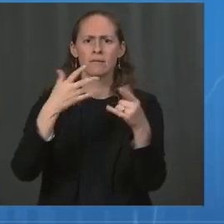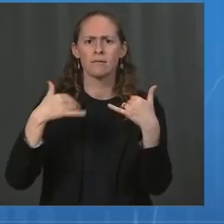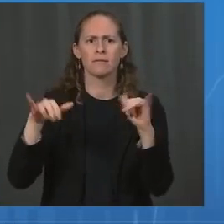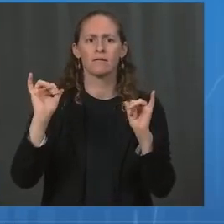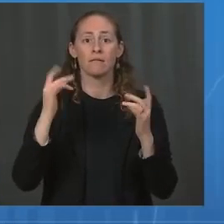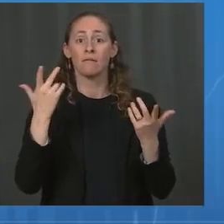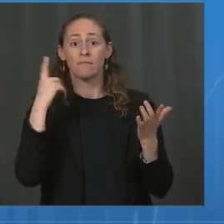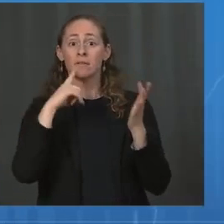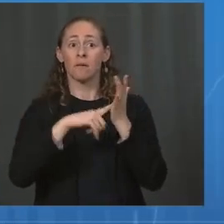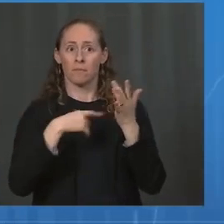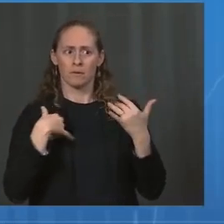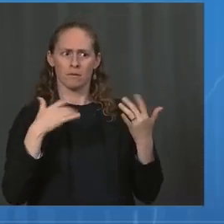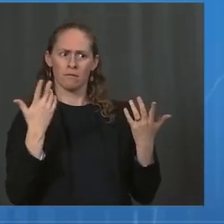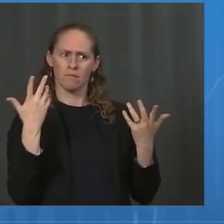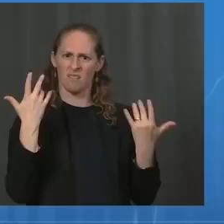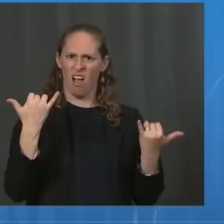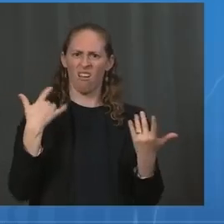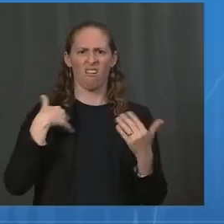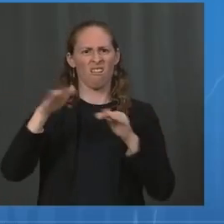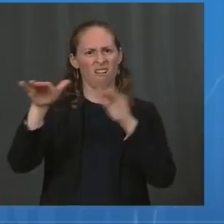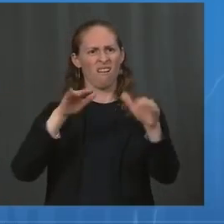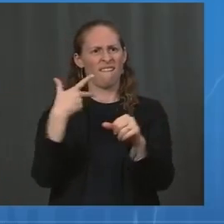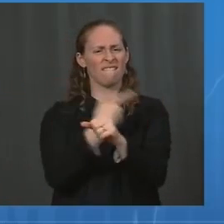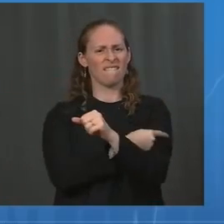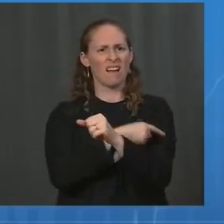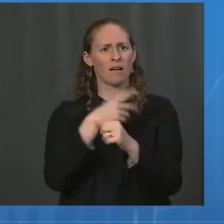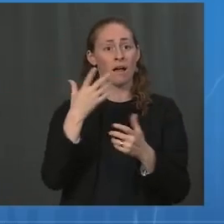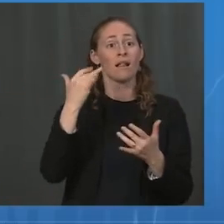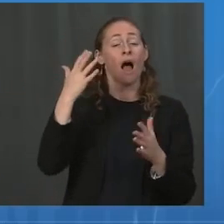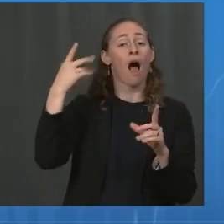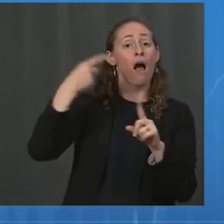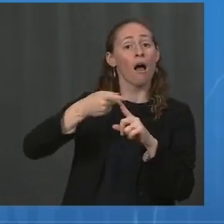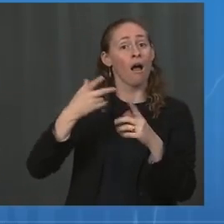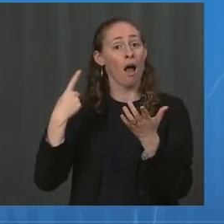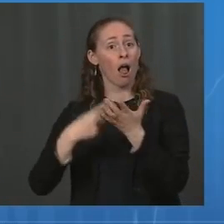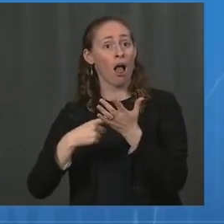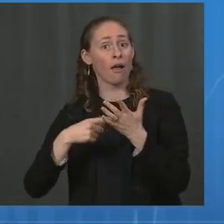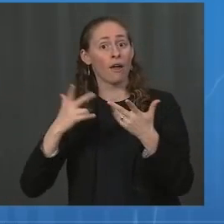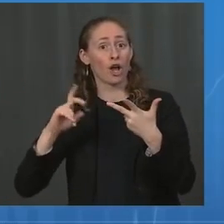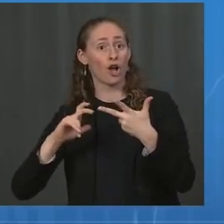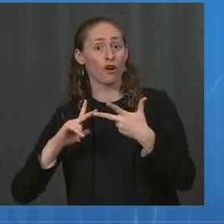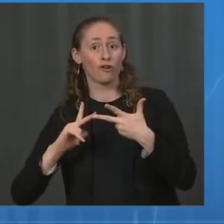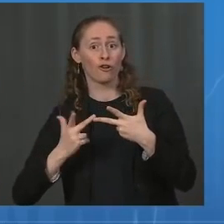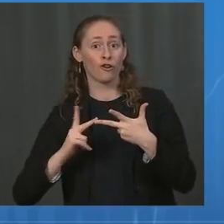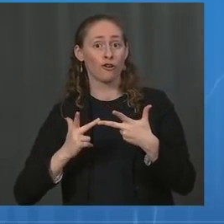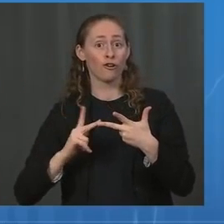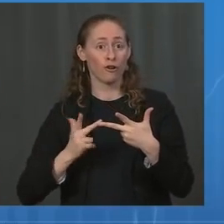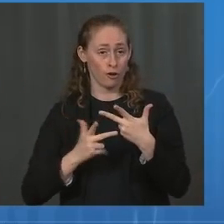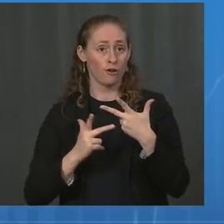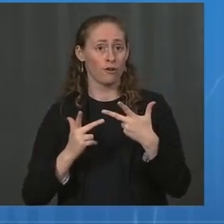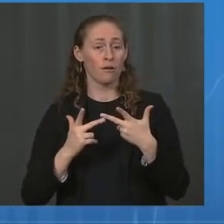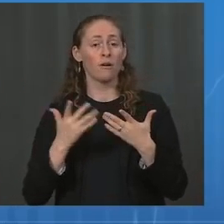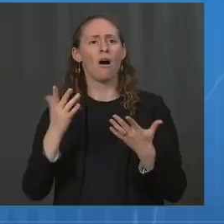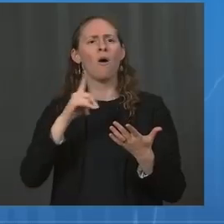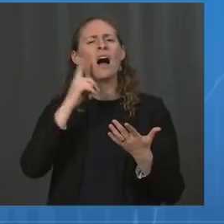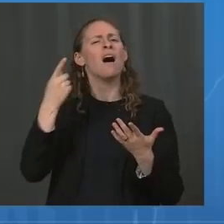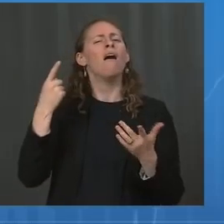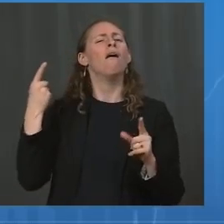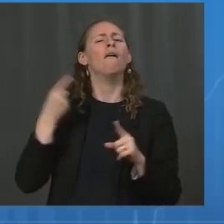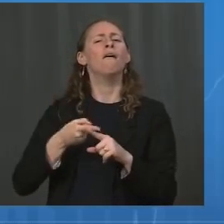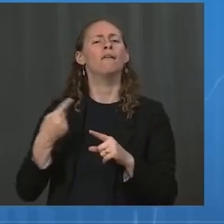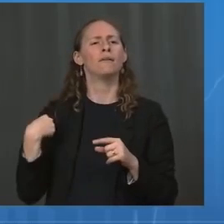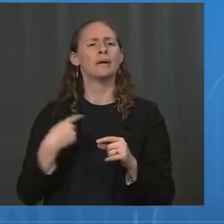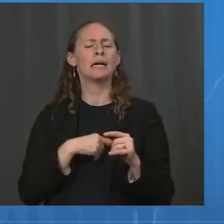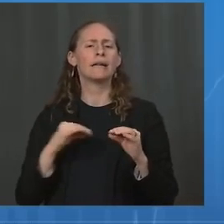You know, the booster decision, which you referenced, as we've talked about, that decision was made by and announced by